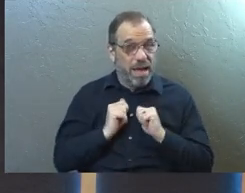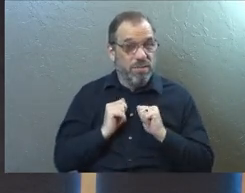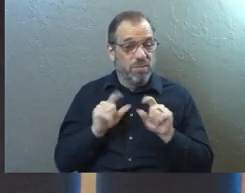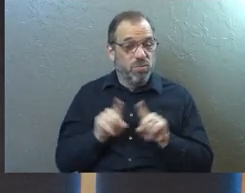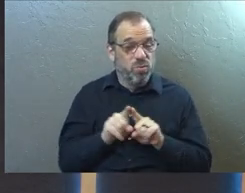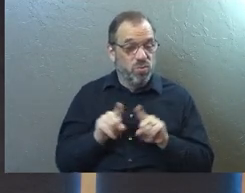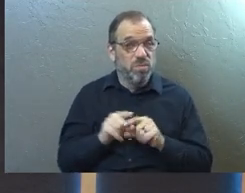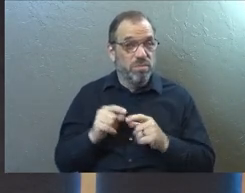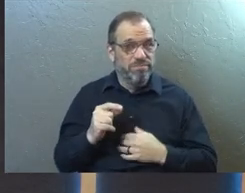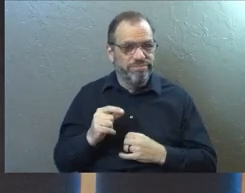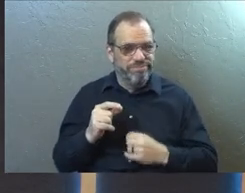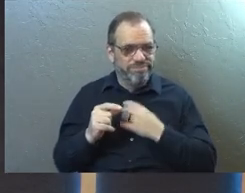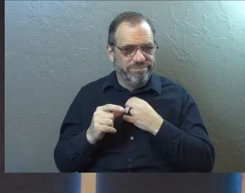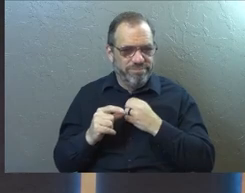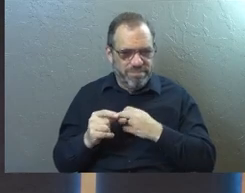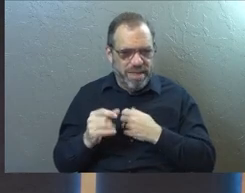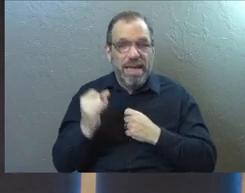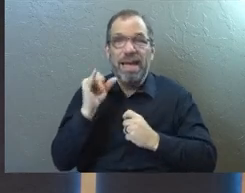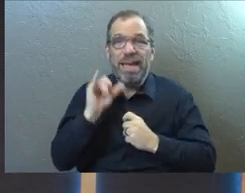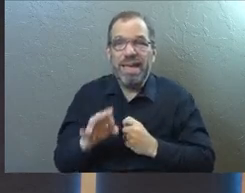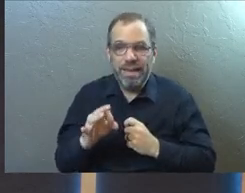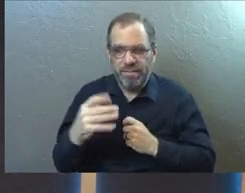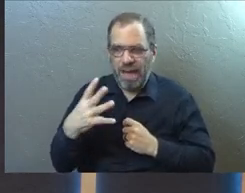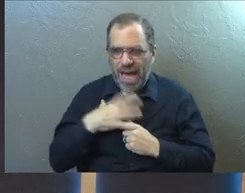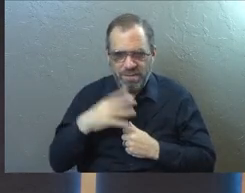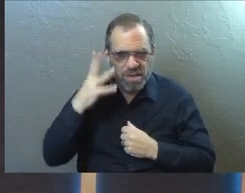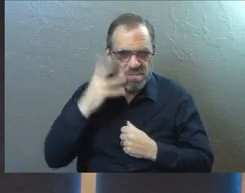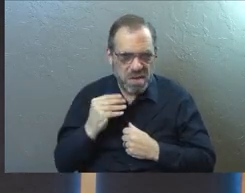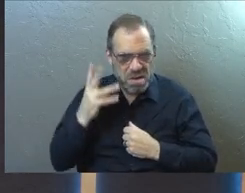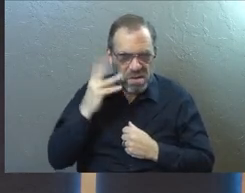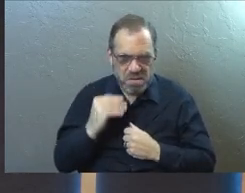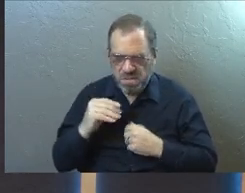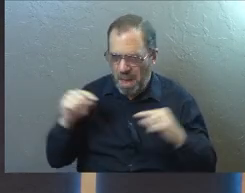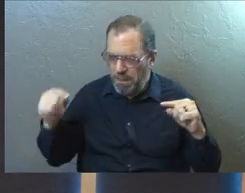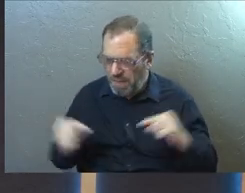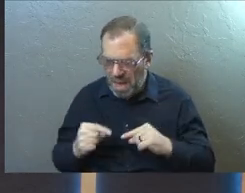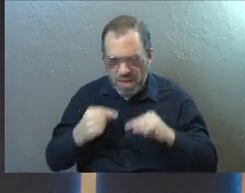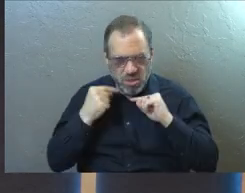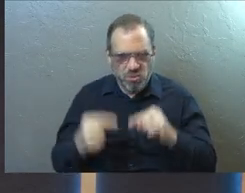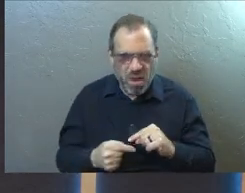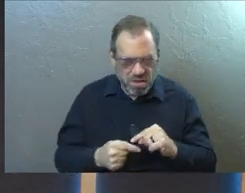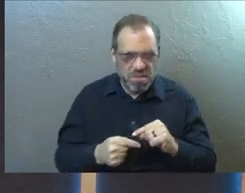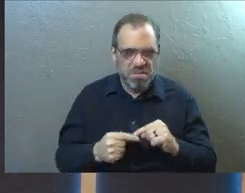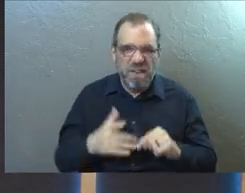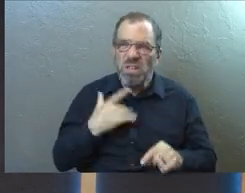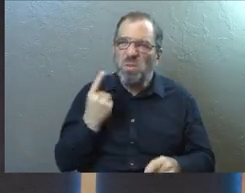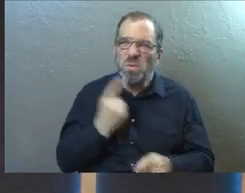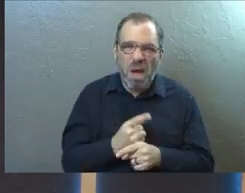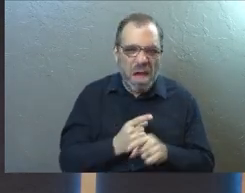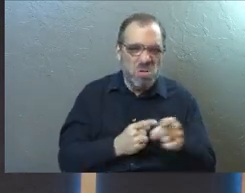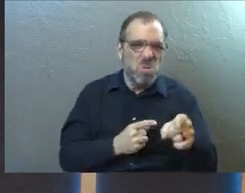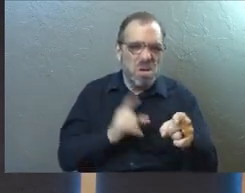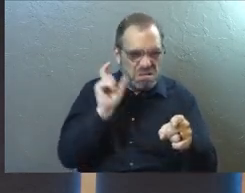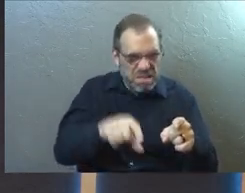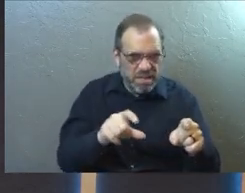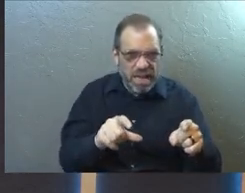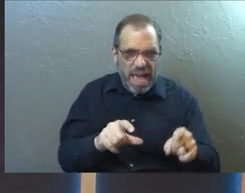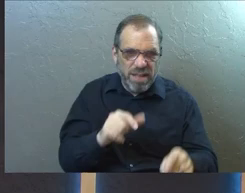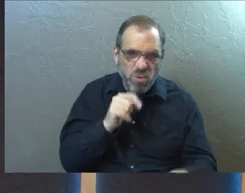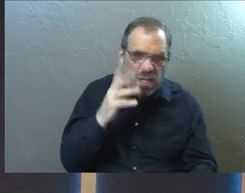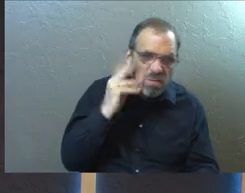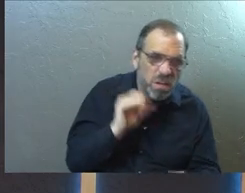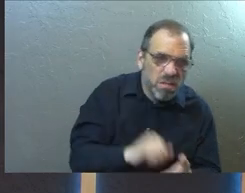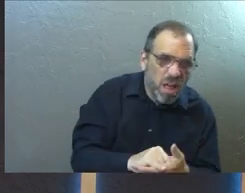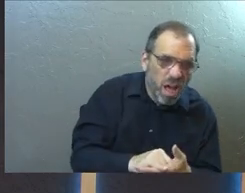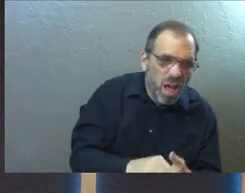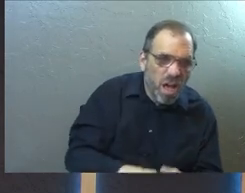quite a lot. That if I've gone through something, I want others to go through it because that just kind of feels right to me. And when you see somebody that didn't go through